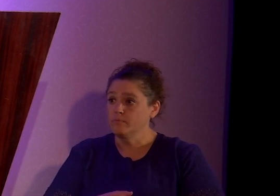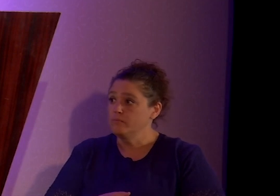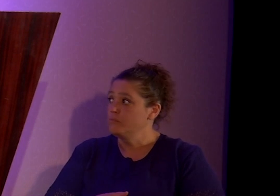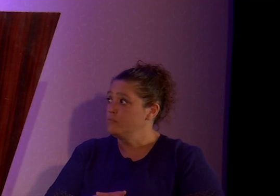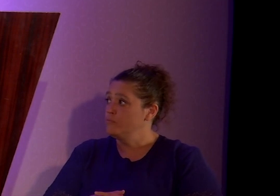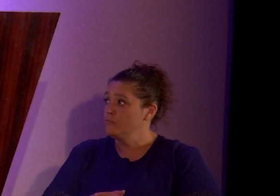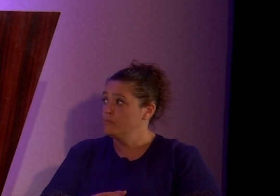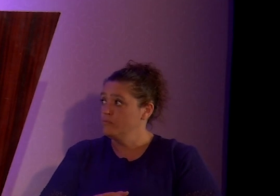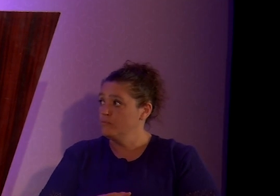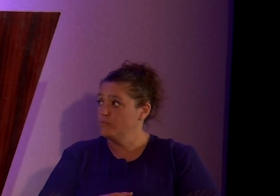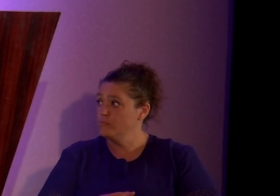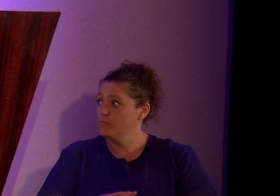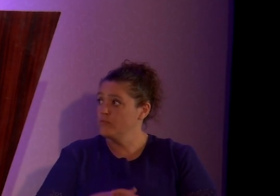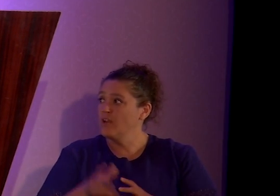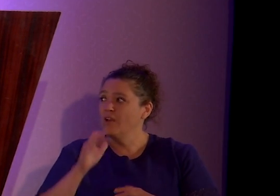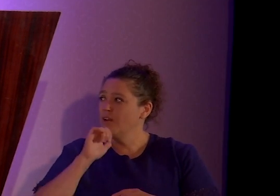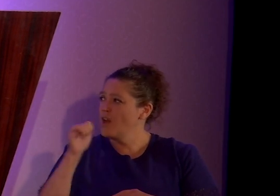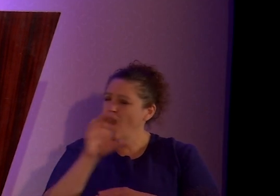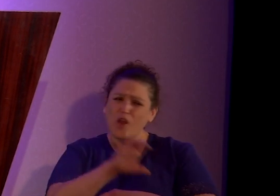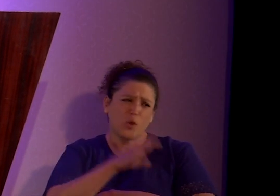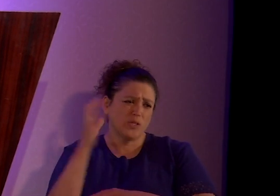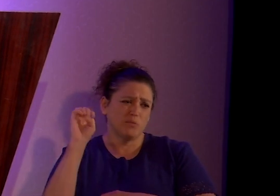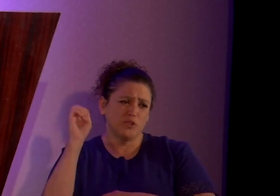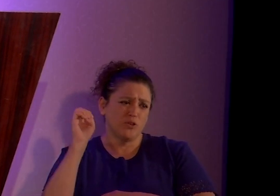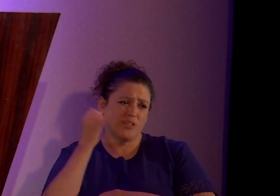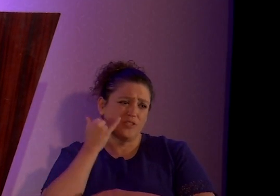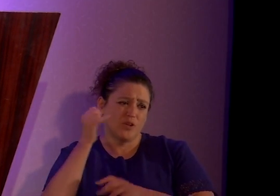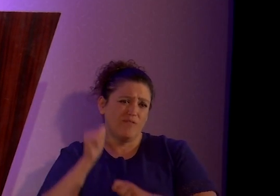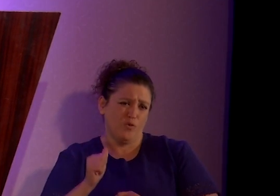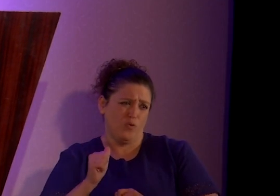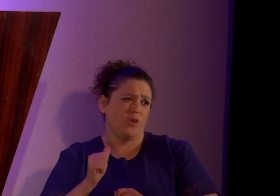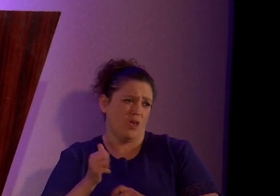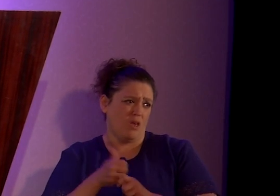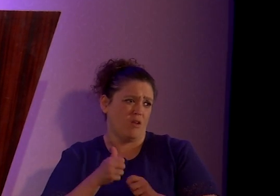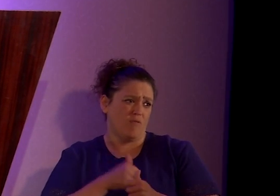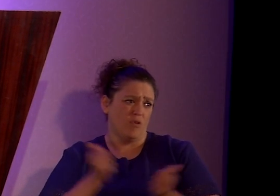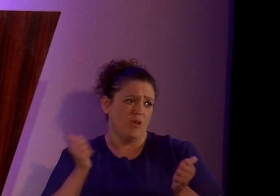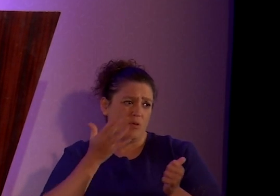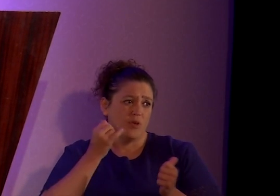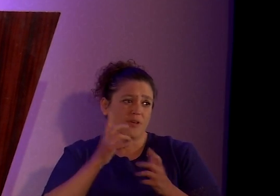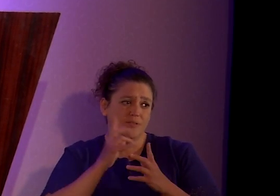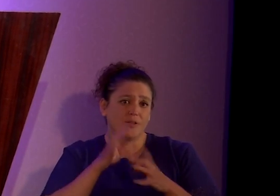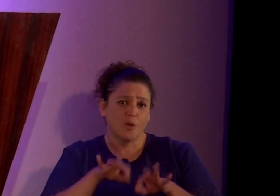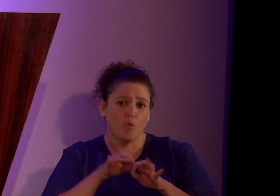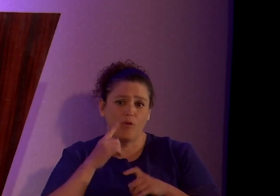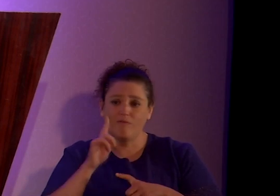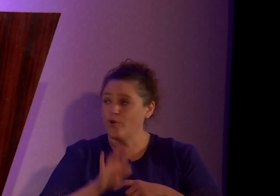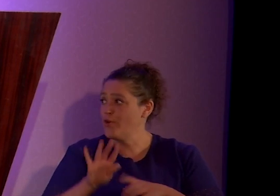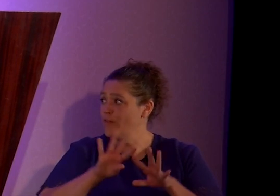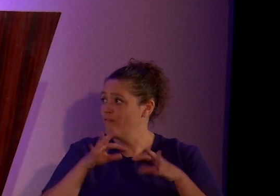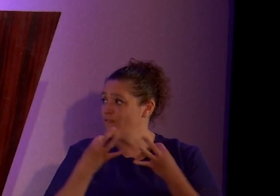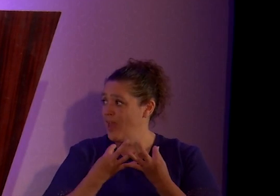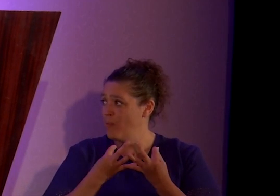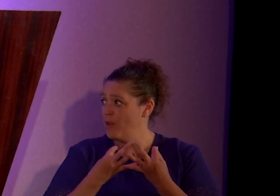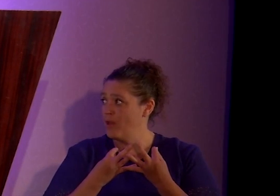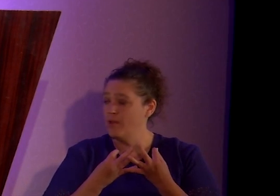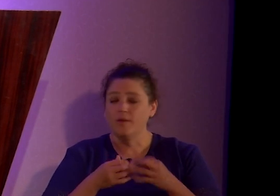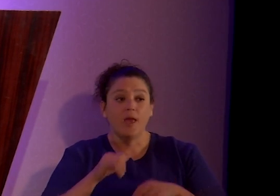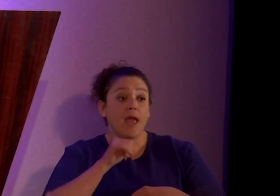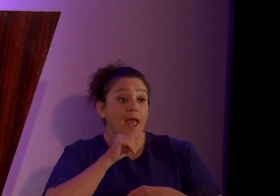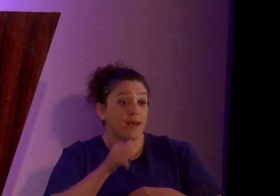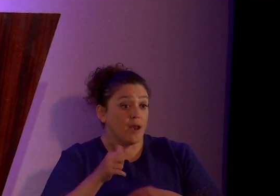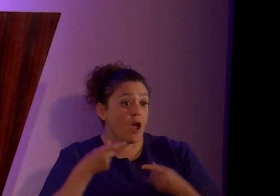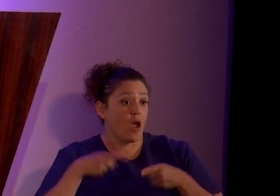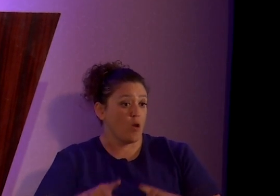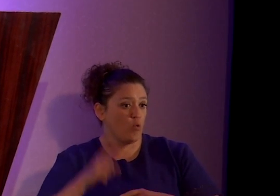Don't ruin Christmas or Easter, if you possibly can, if those are important to your family. And not if